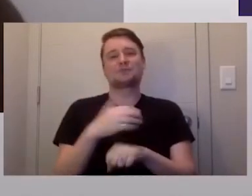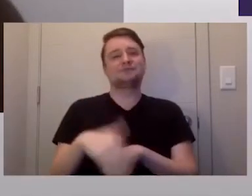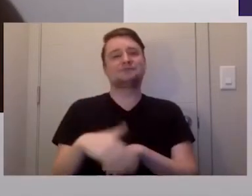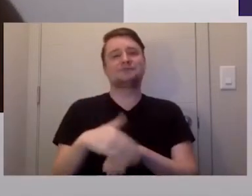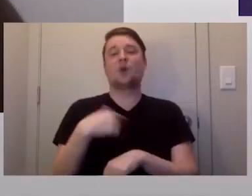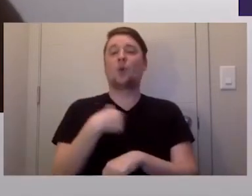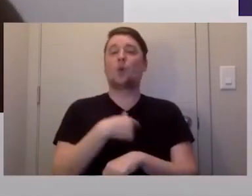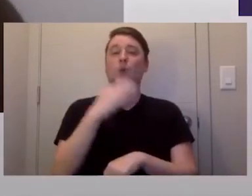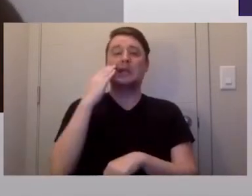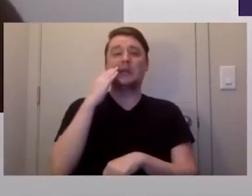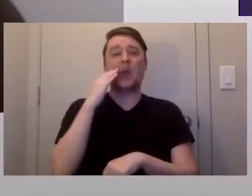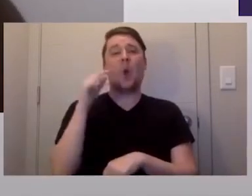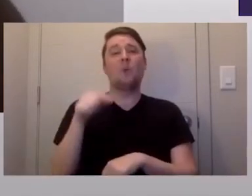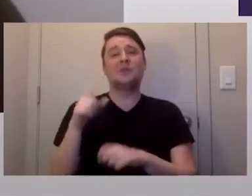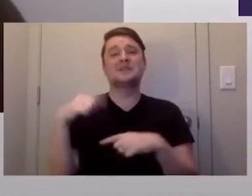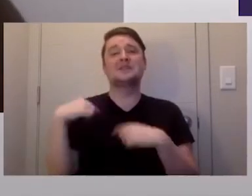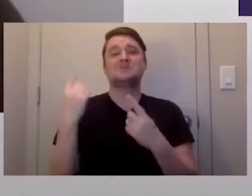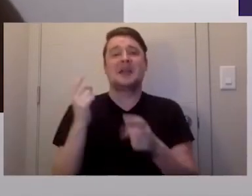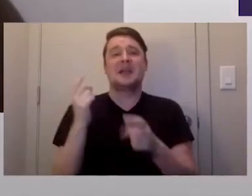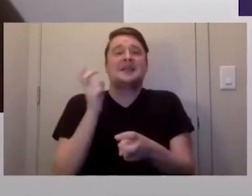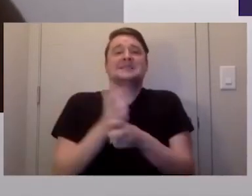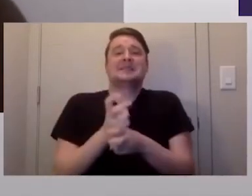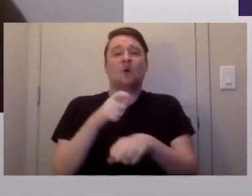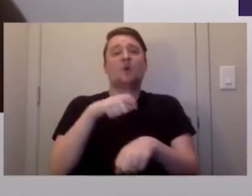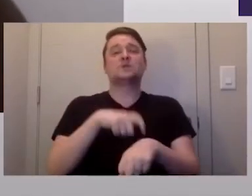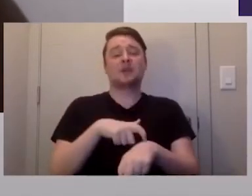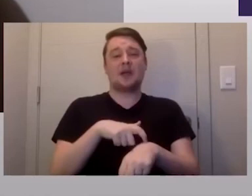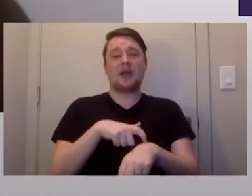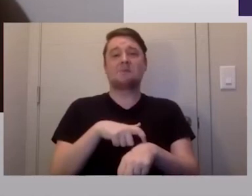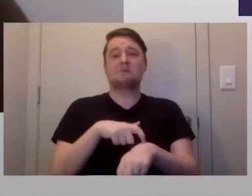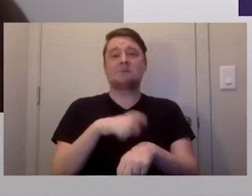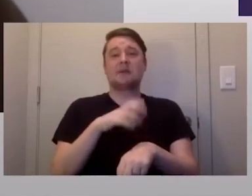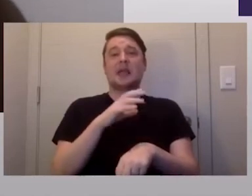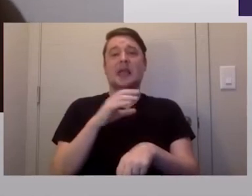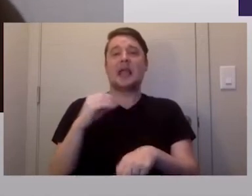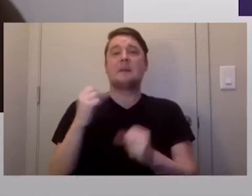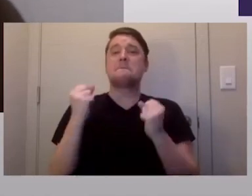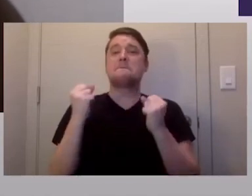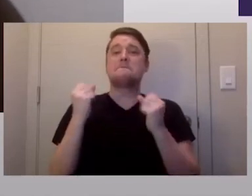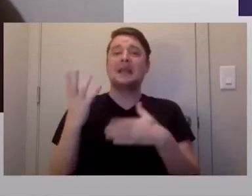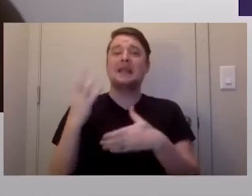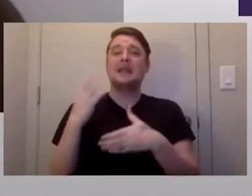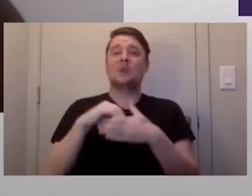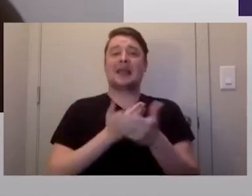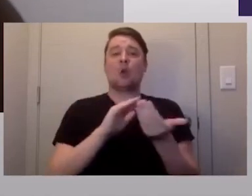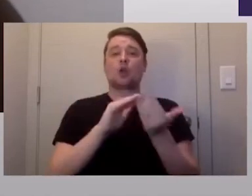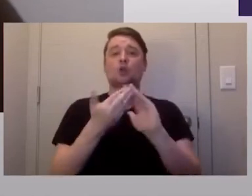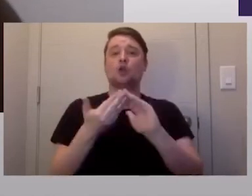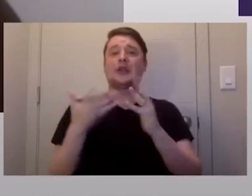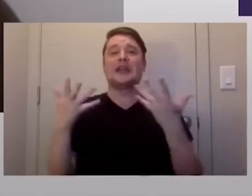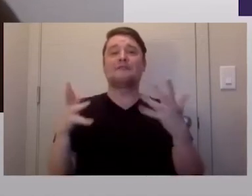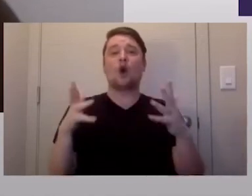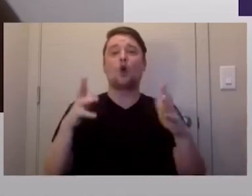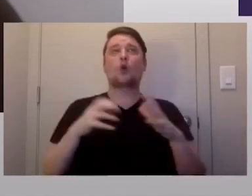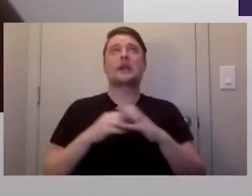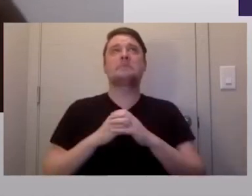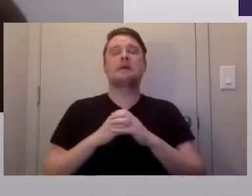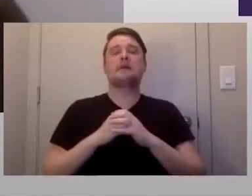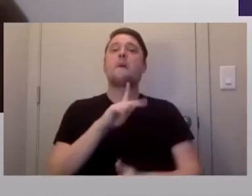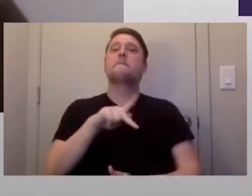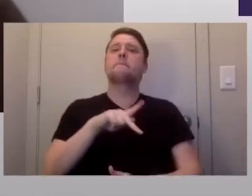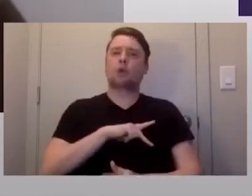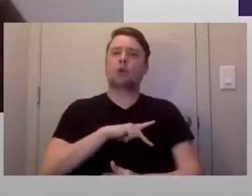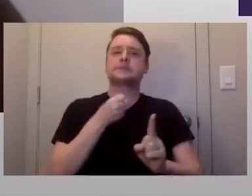been a very difficult time. And many within our community have already been personally